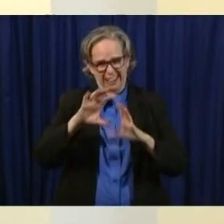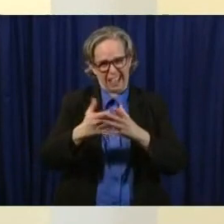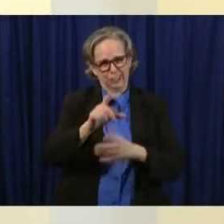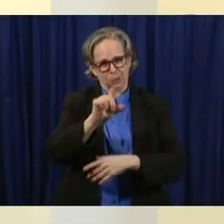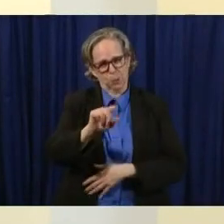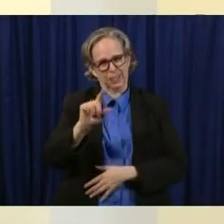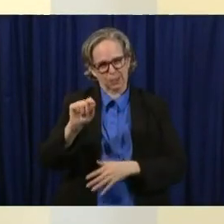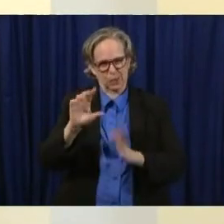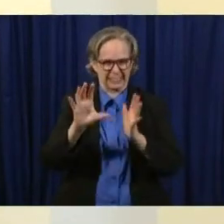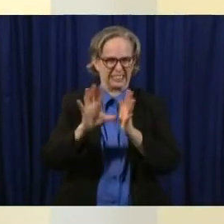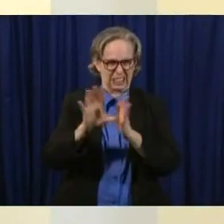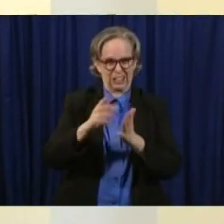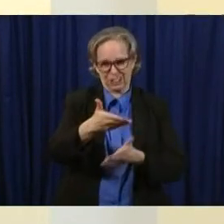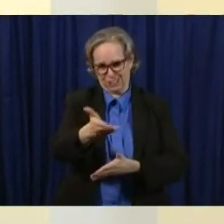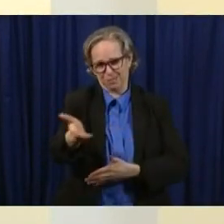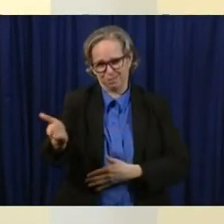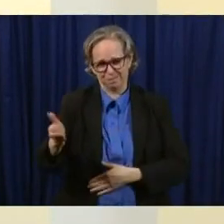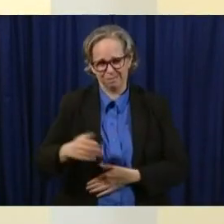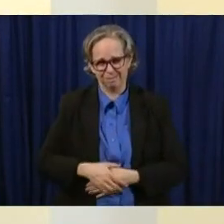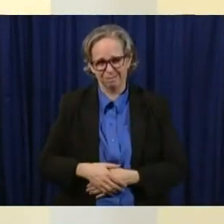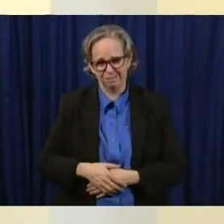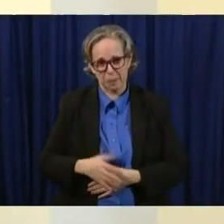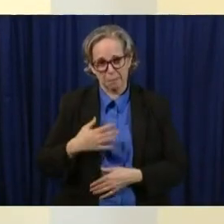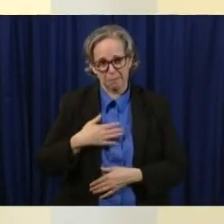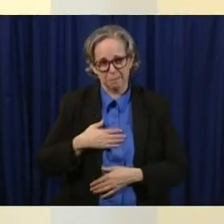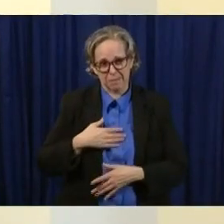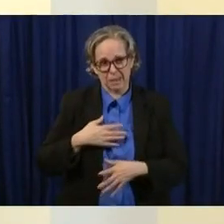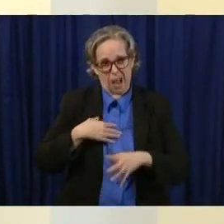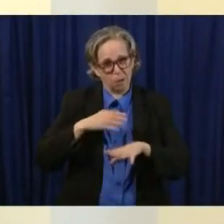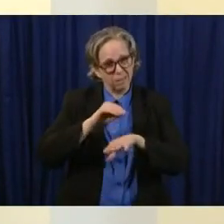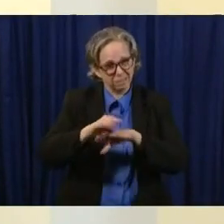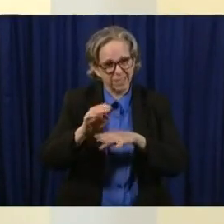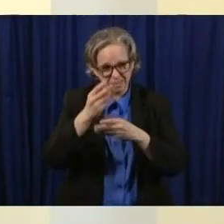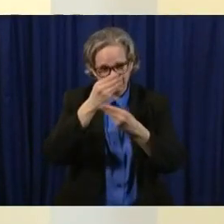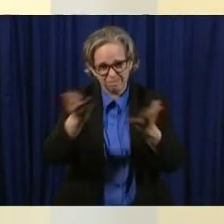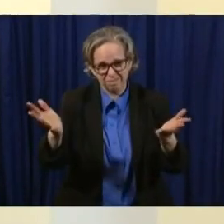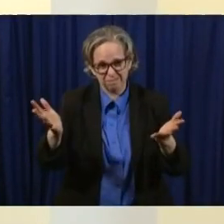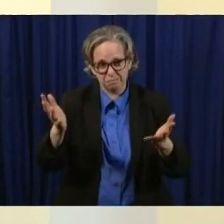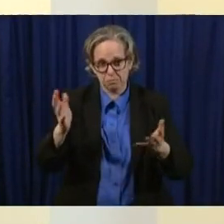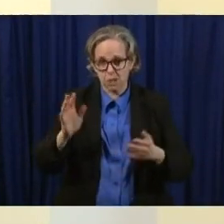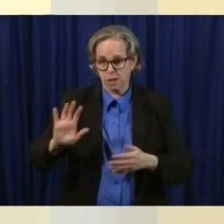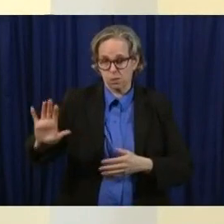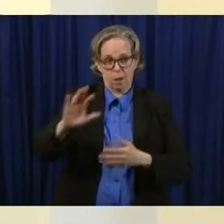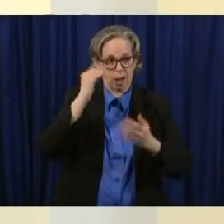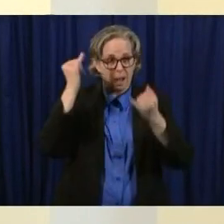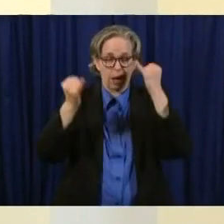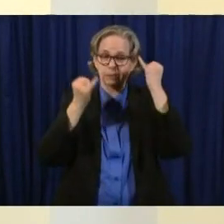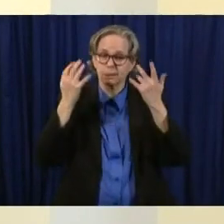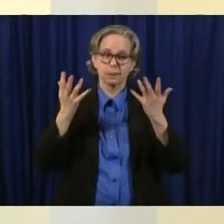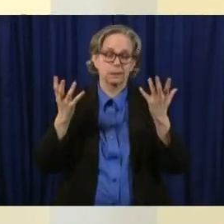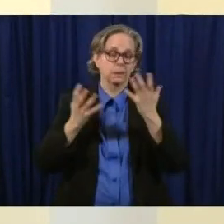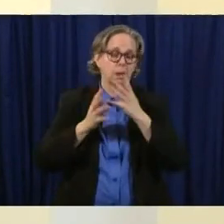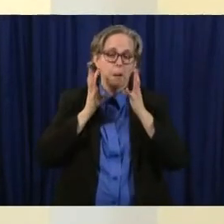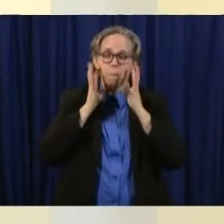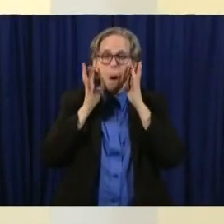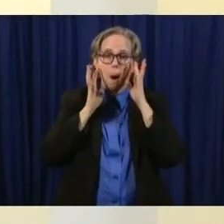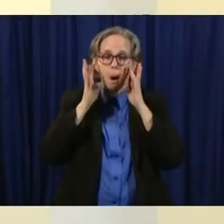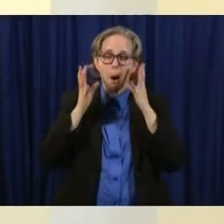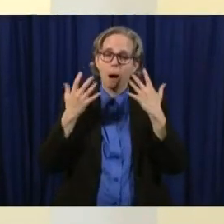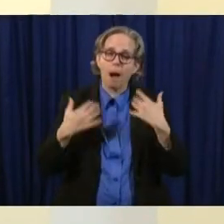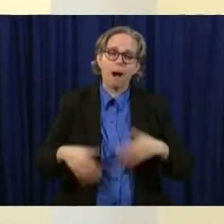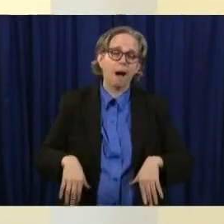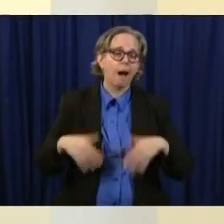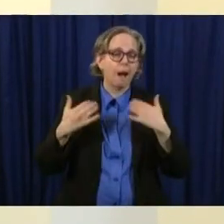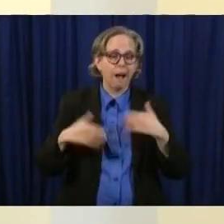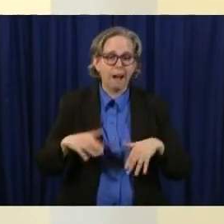department of education is some of the most creative things i'll ever see the virtual graduations the drive-thru celebrations the wedding